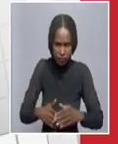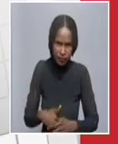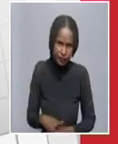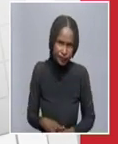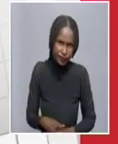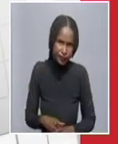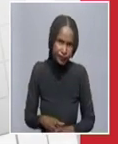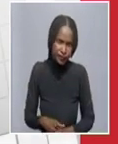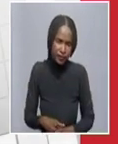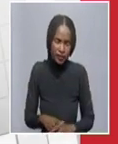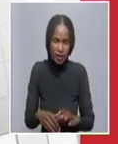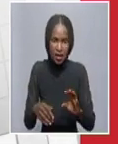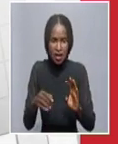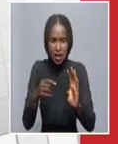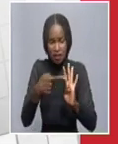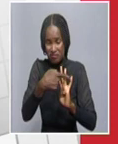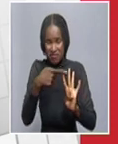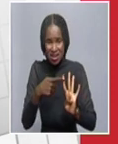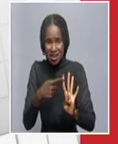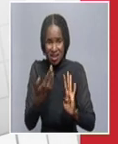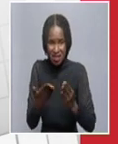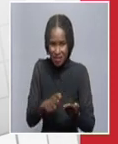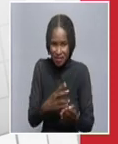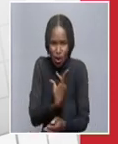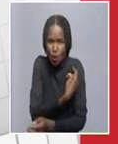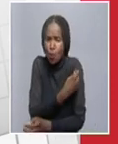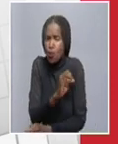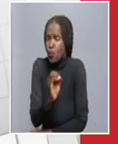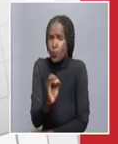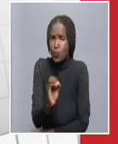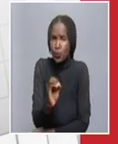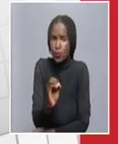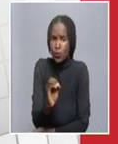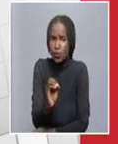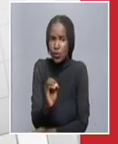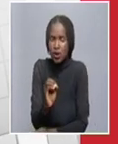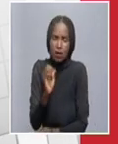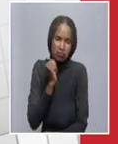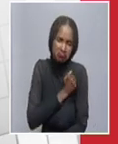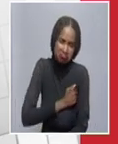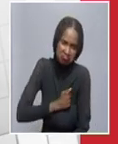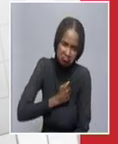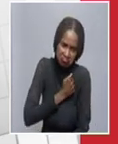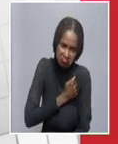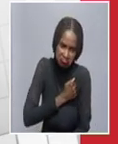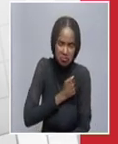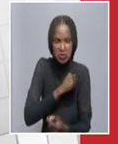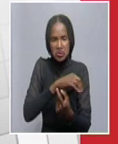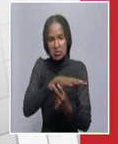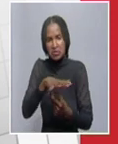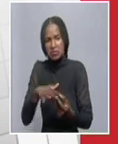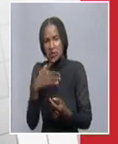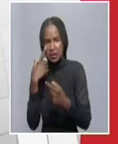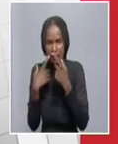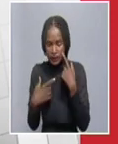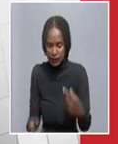and none of the deceased was vaccinated. Our sincere condolences to the Burit families.